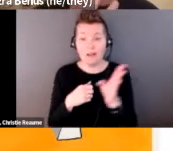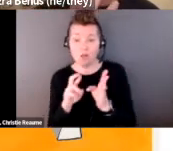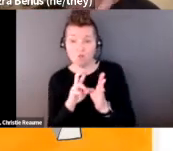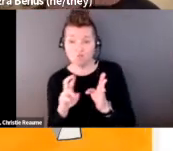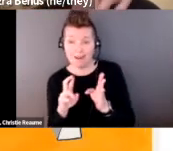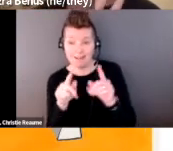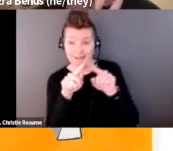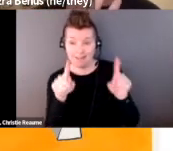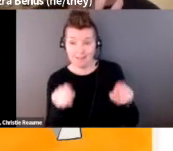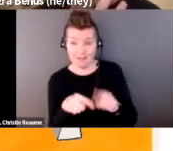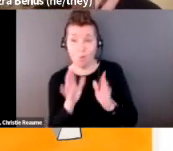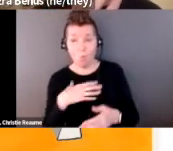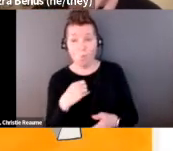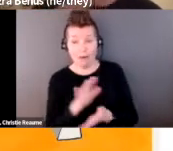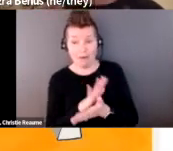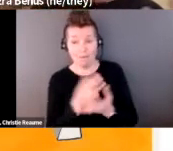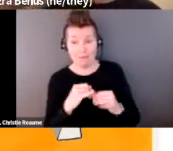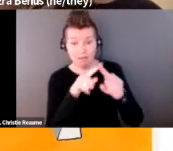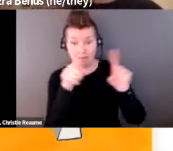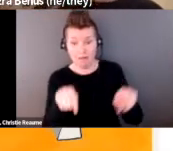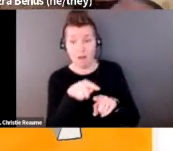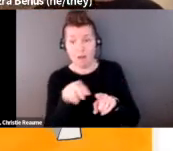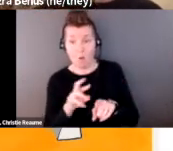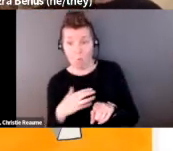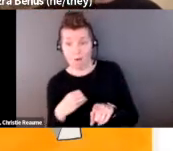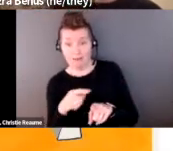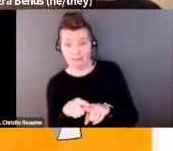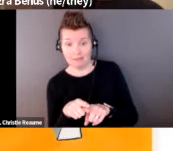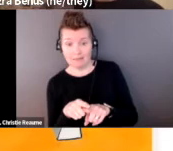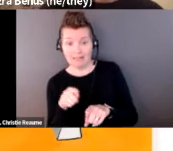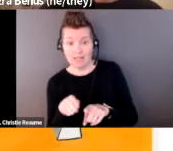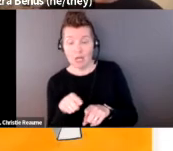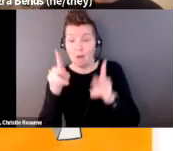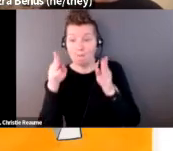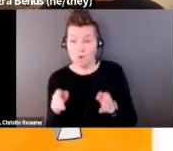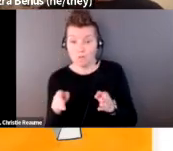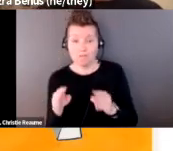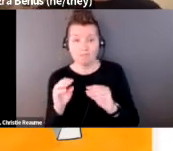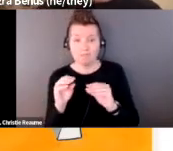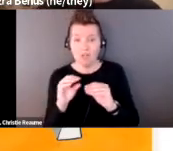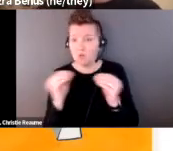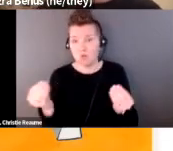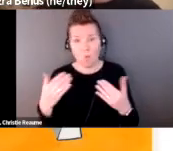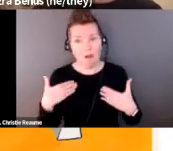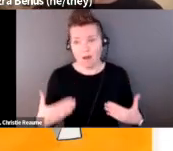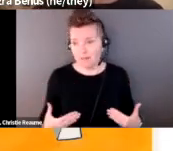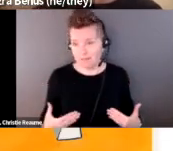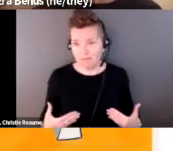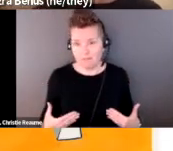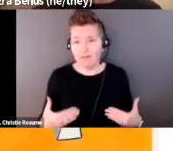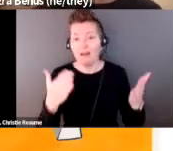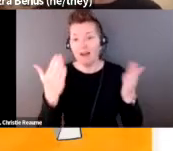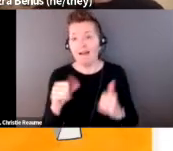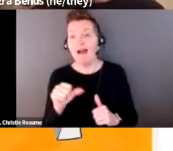a profile of a figure, also sort of floating in space, no body. And then we get further down, and there are two triangles that are